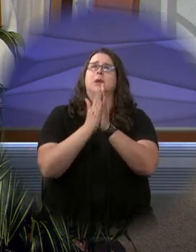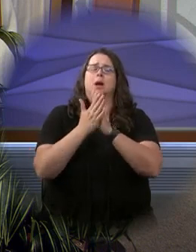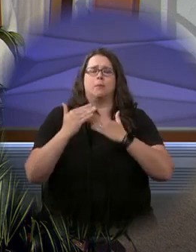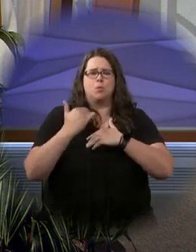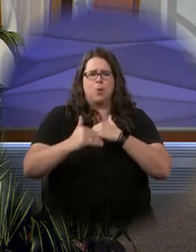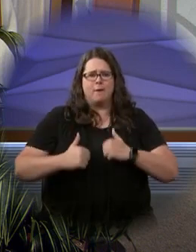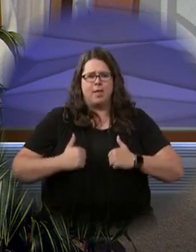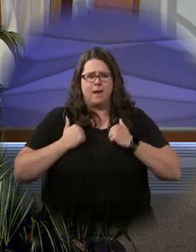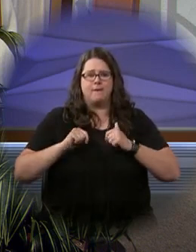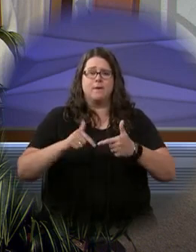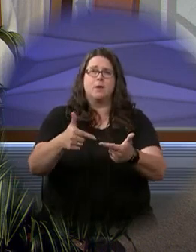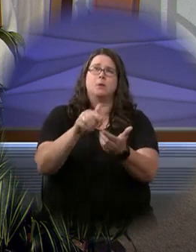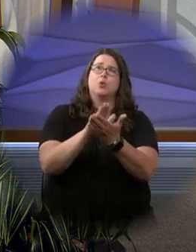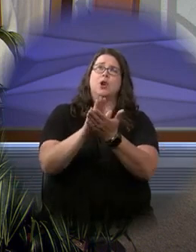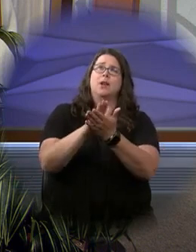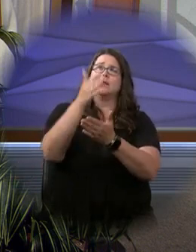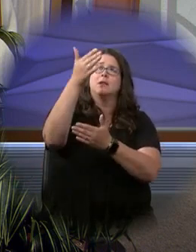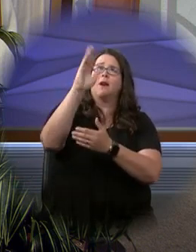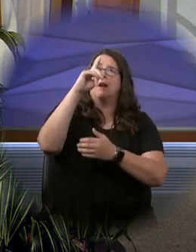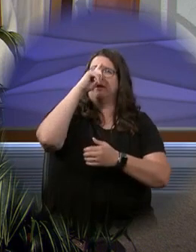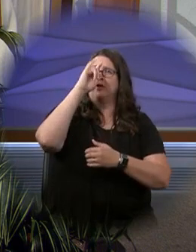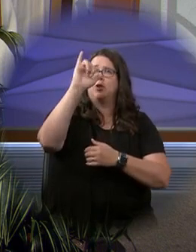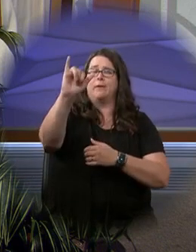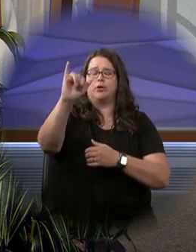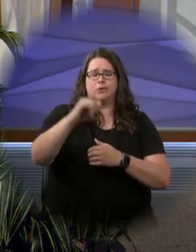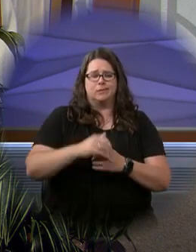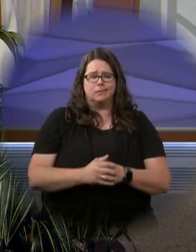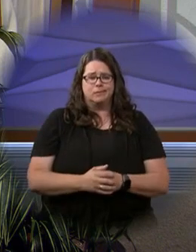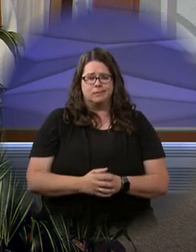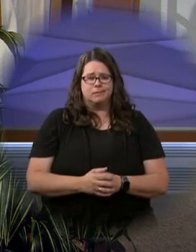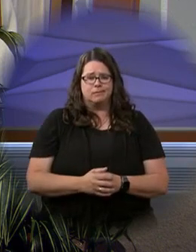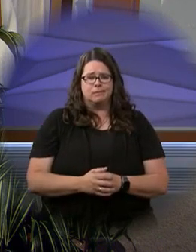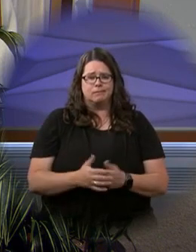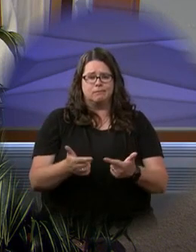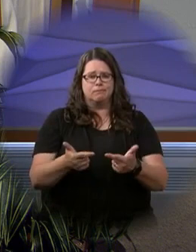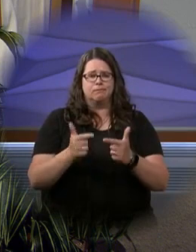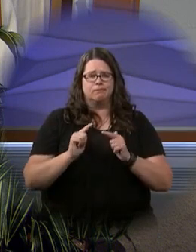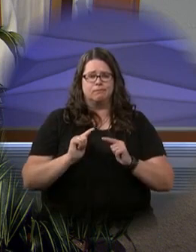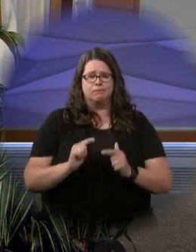for us the bread of life. Blessed be God forever. Amen.